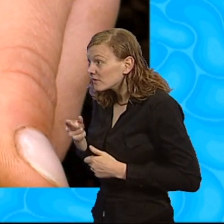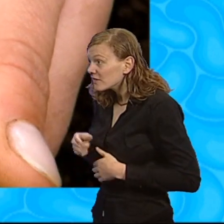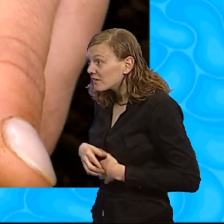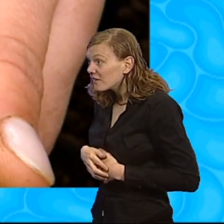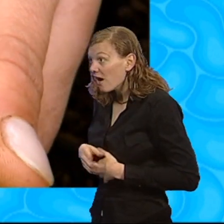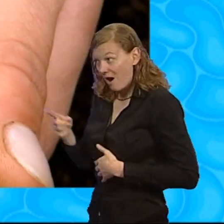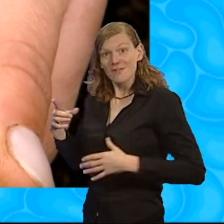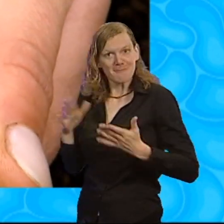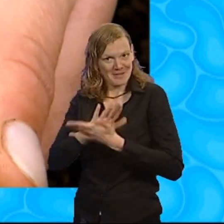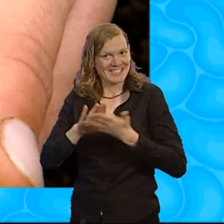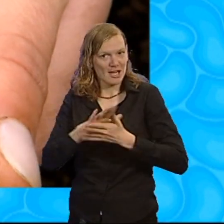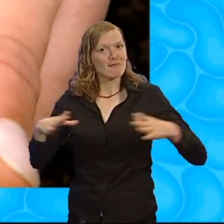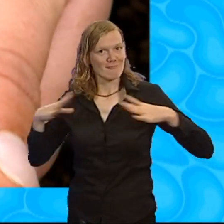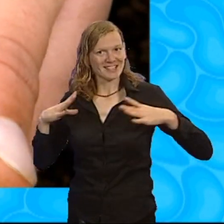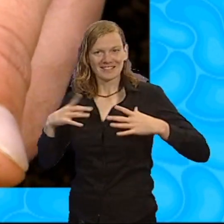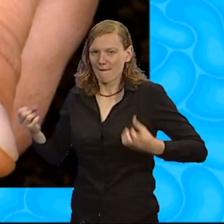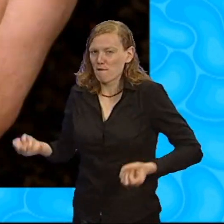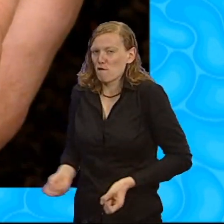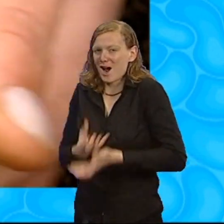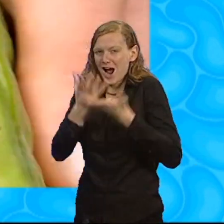Run our finger down the green line.